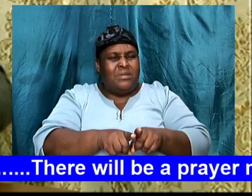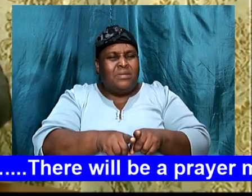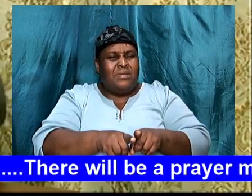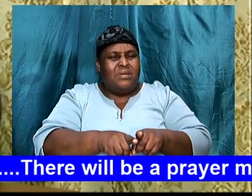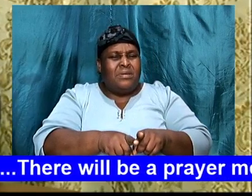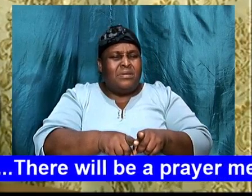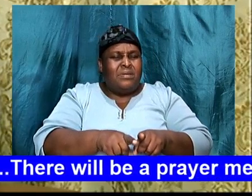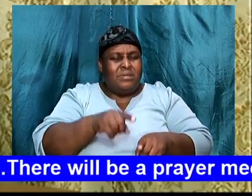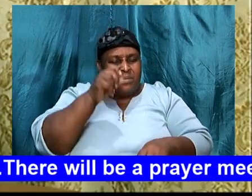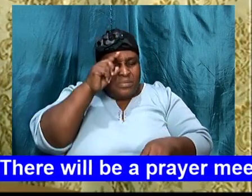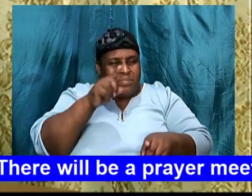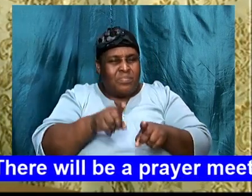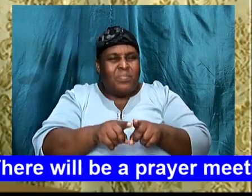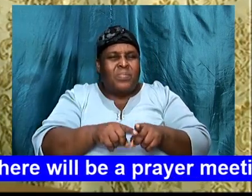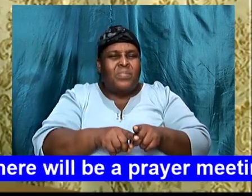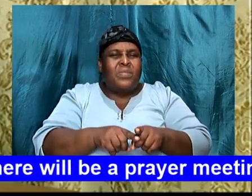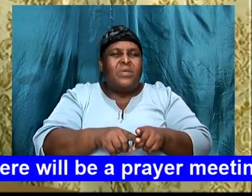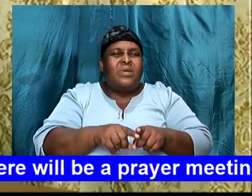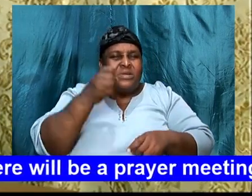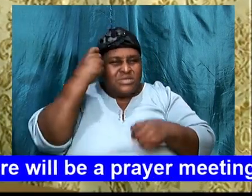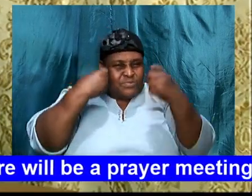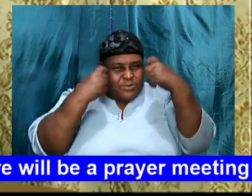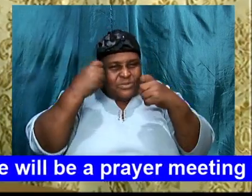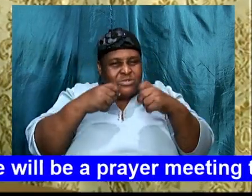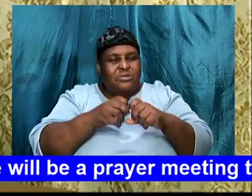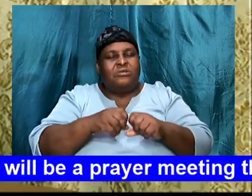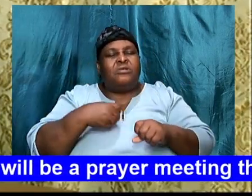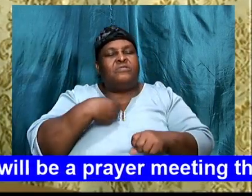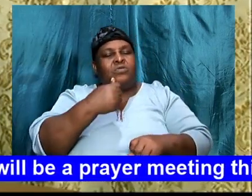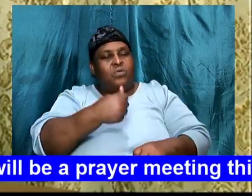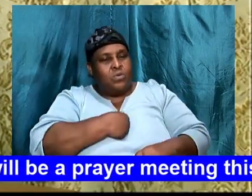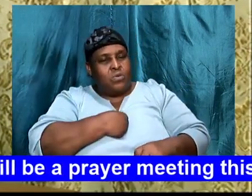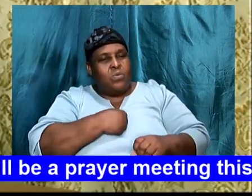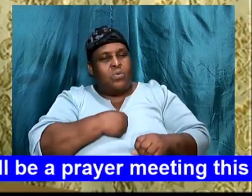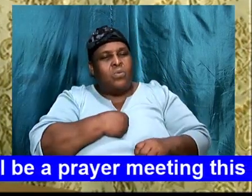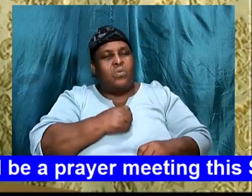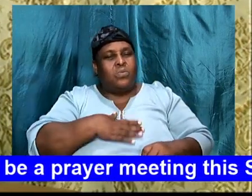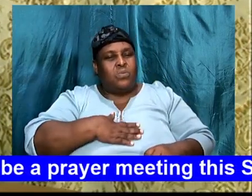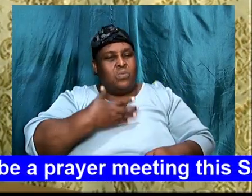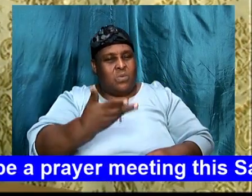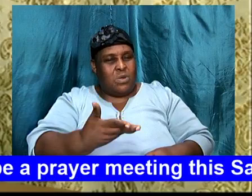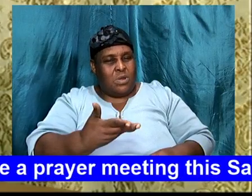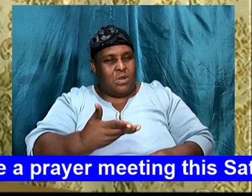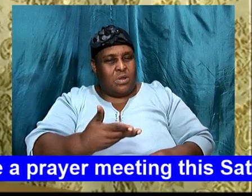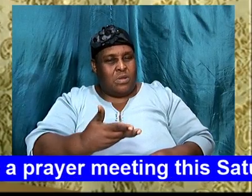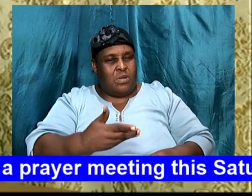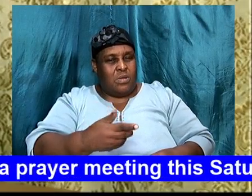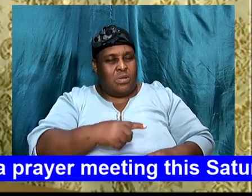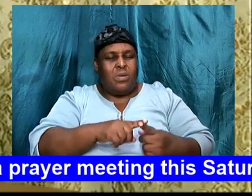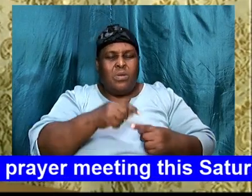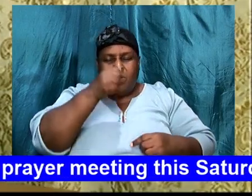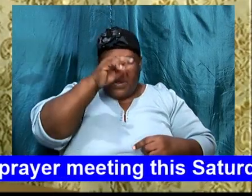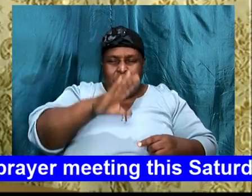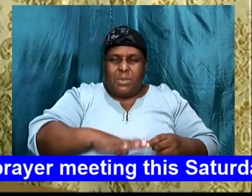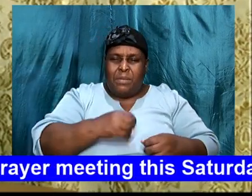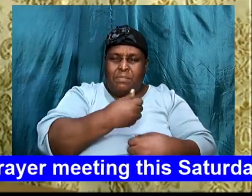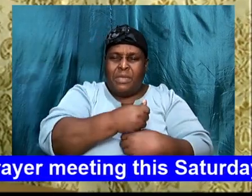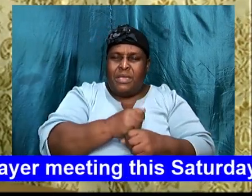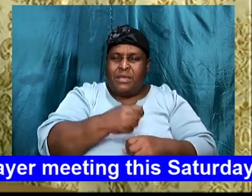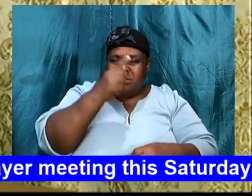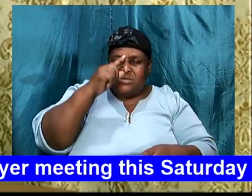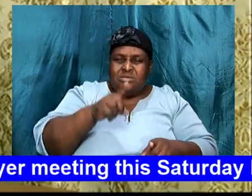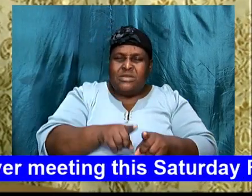is an expression, of our own will. And when men, make their decision, you are going to find, if you go through scriptures,